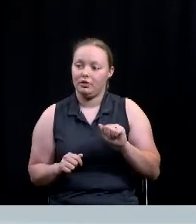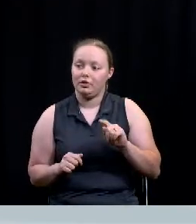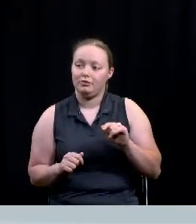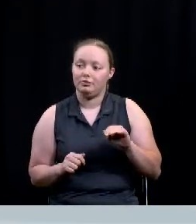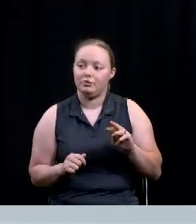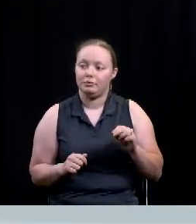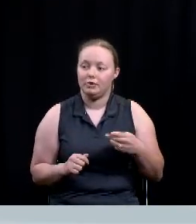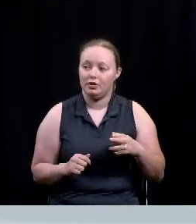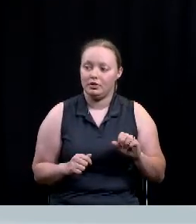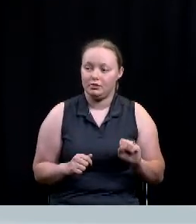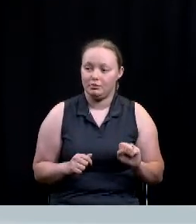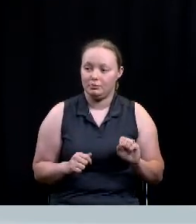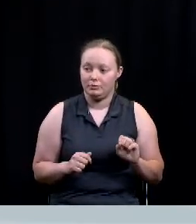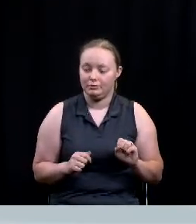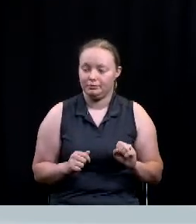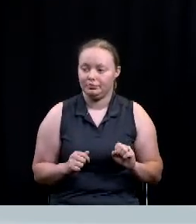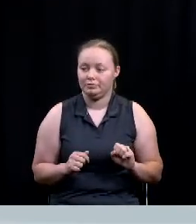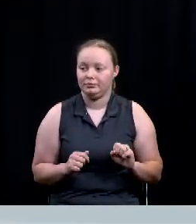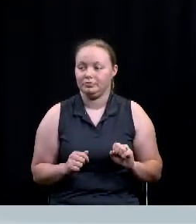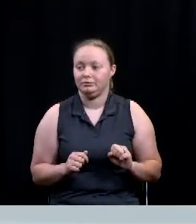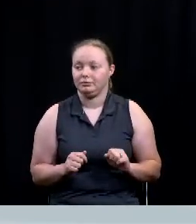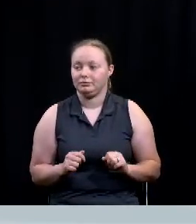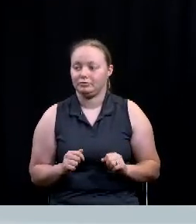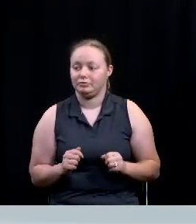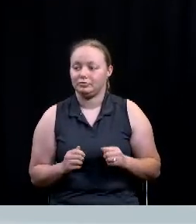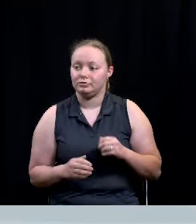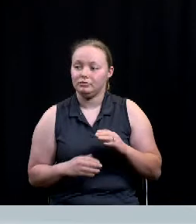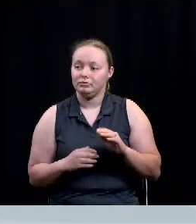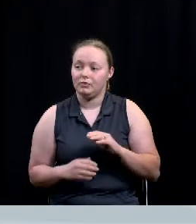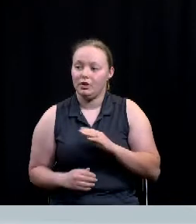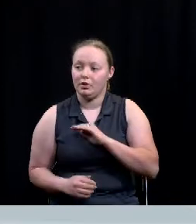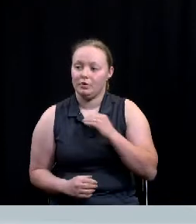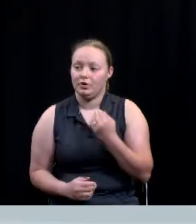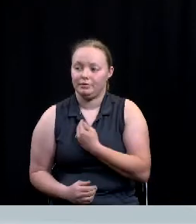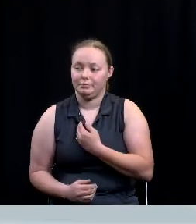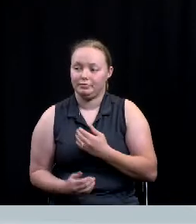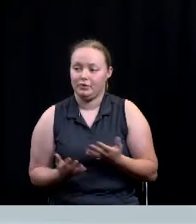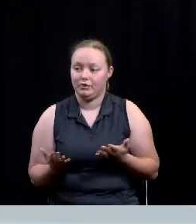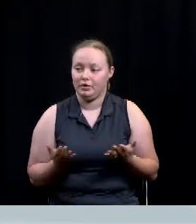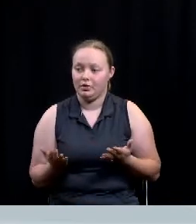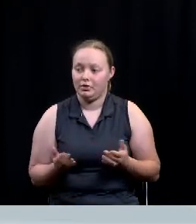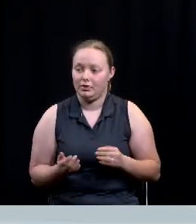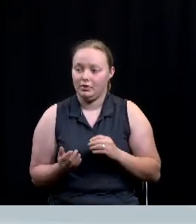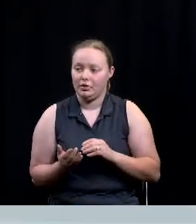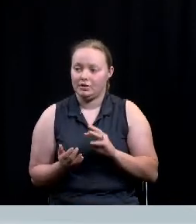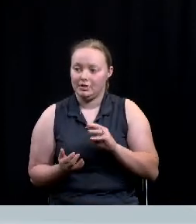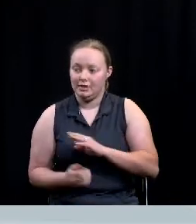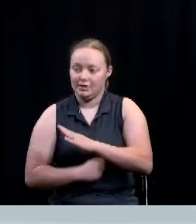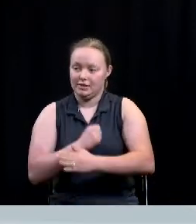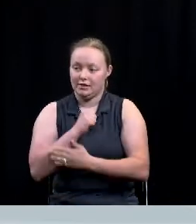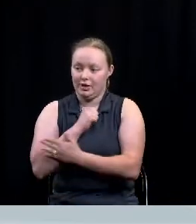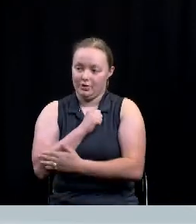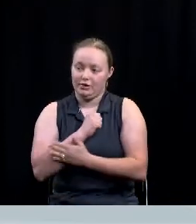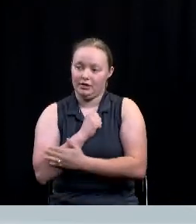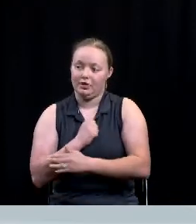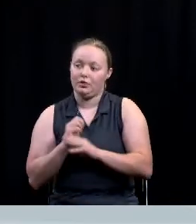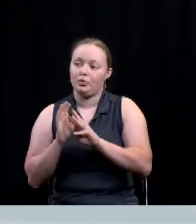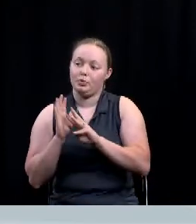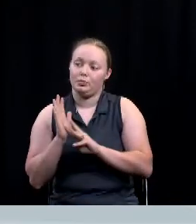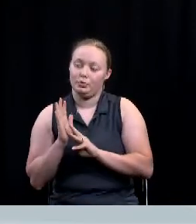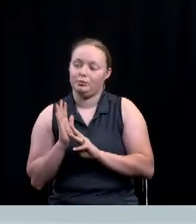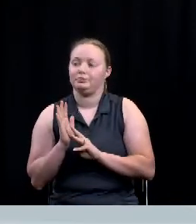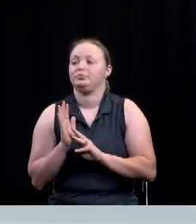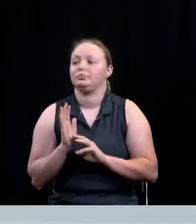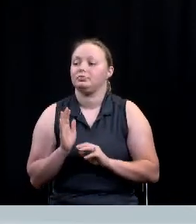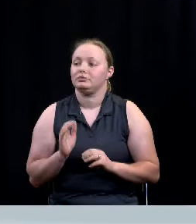center commonly known as MHMR serves as the LMHC for a six county region encompassing Waco which also